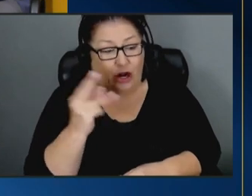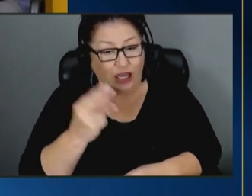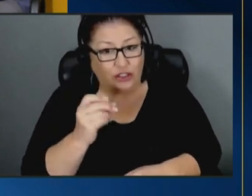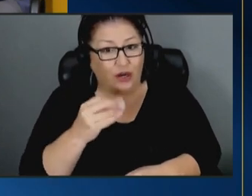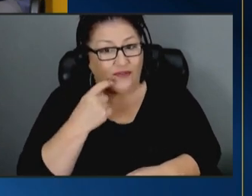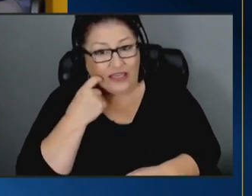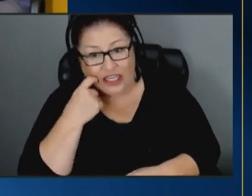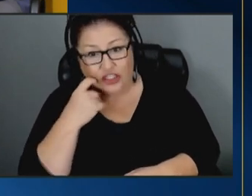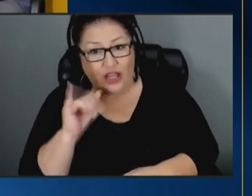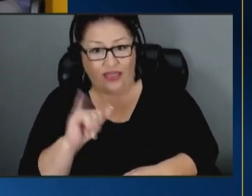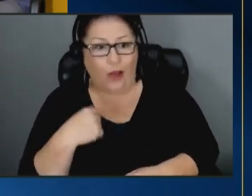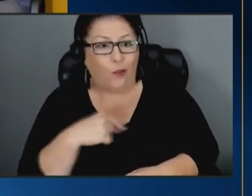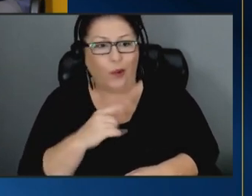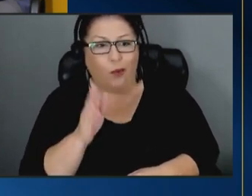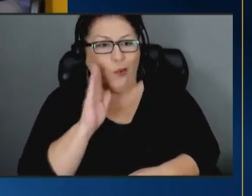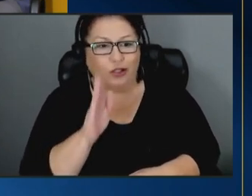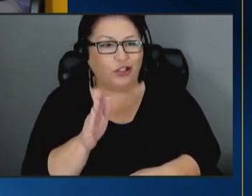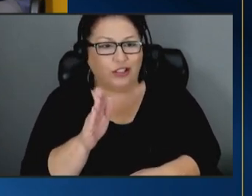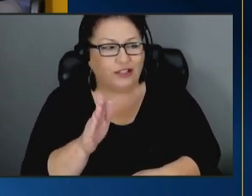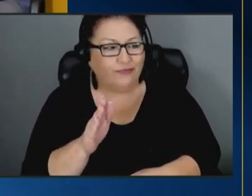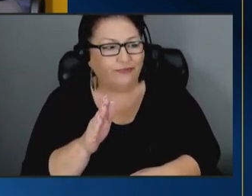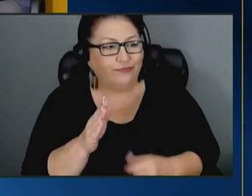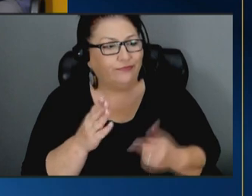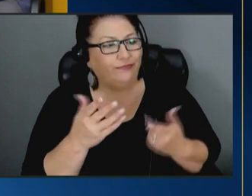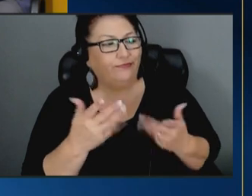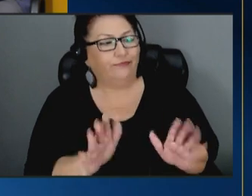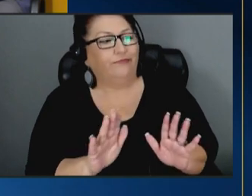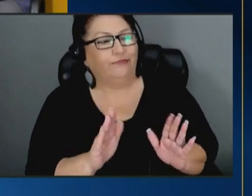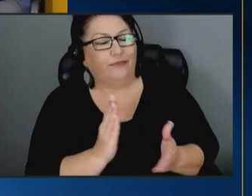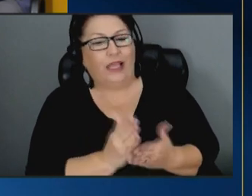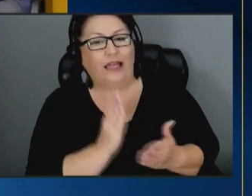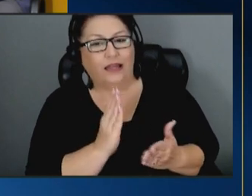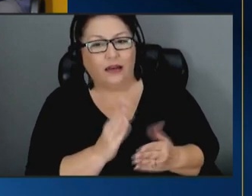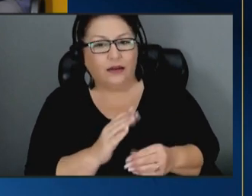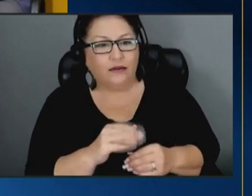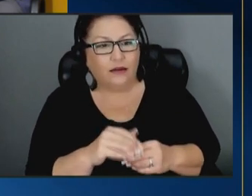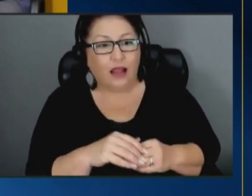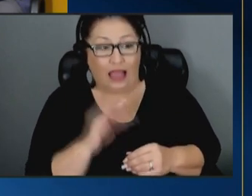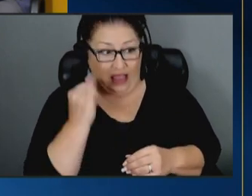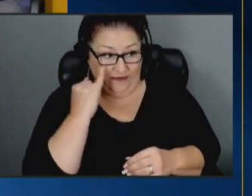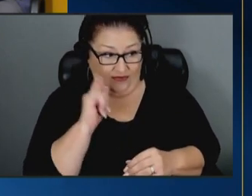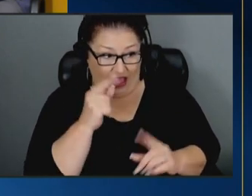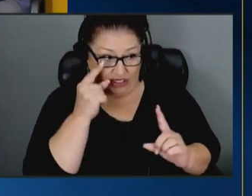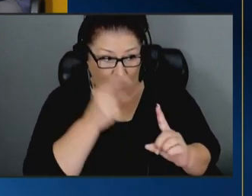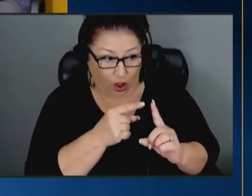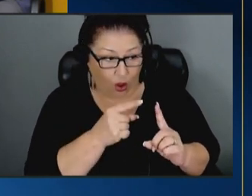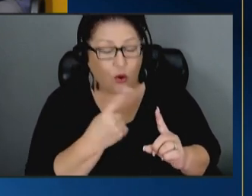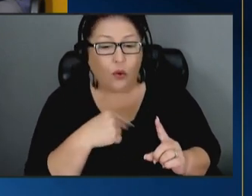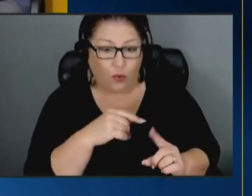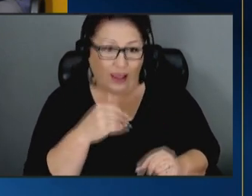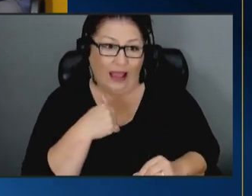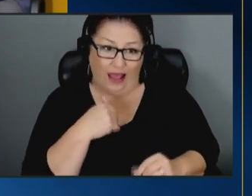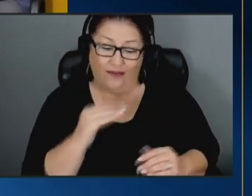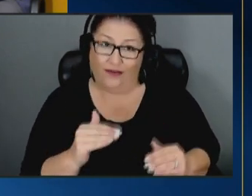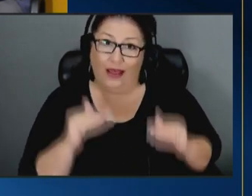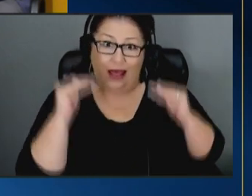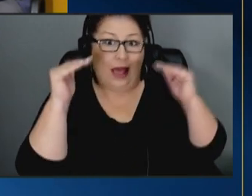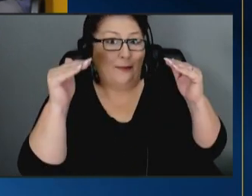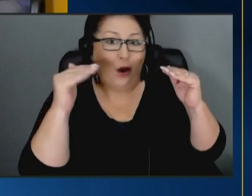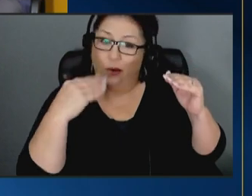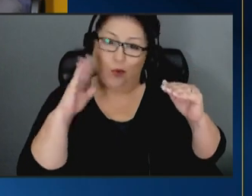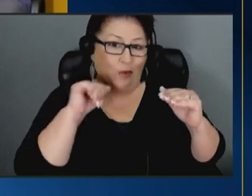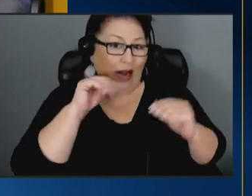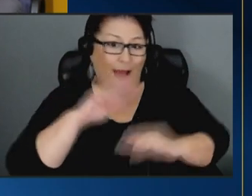we'll just end it cold turkey if that is the goal we we have a high bar to set and we're not going to meet it